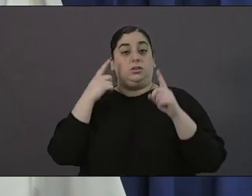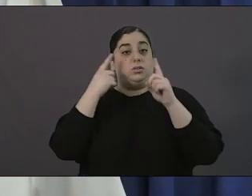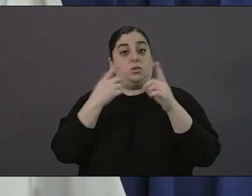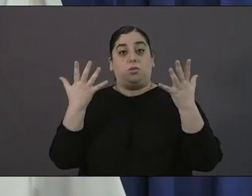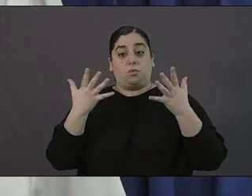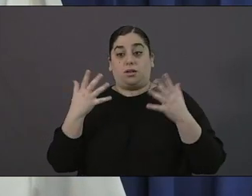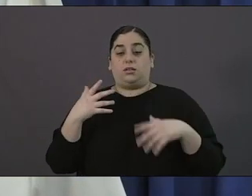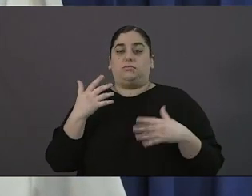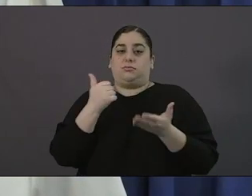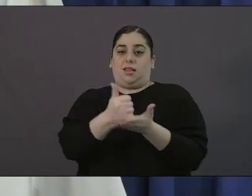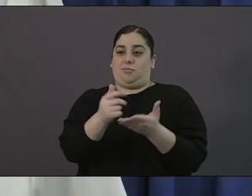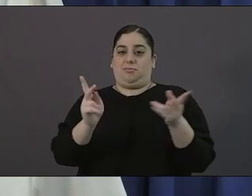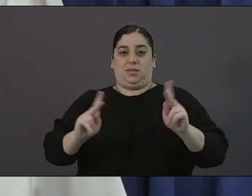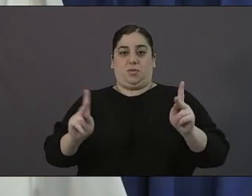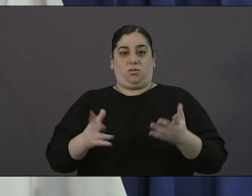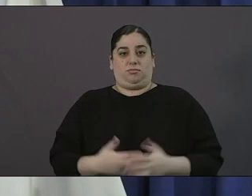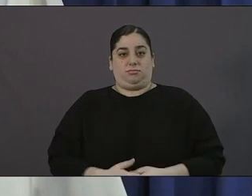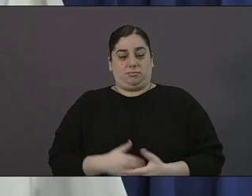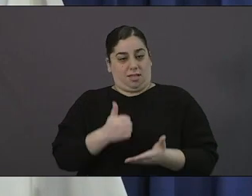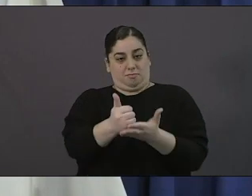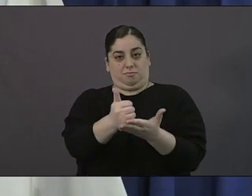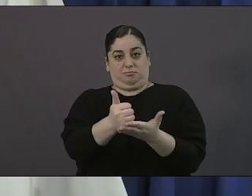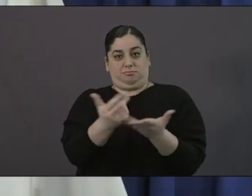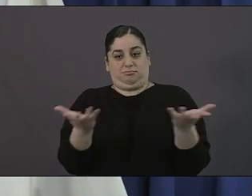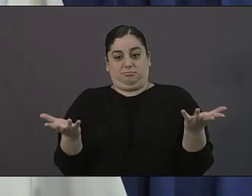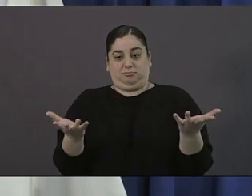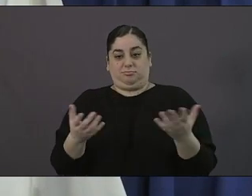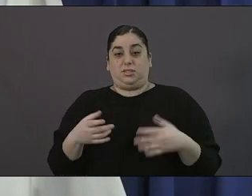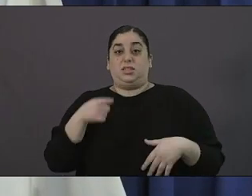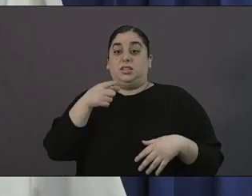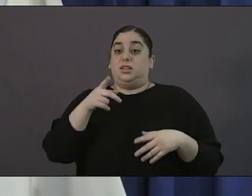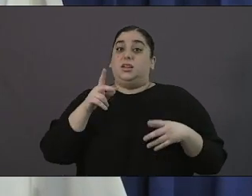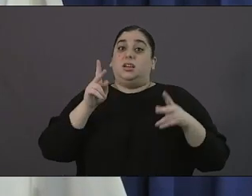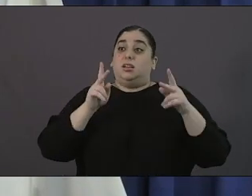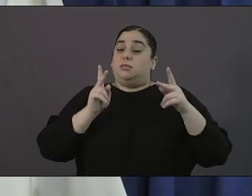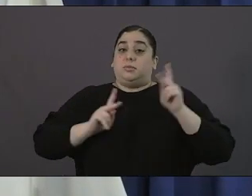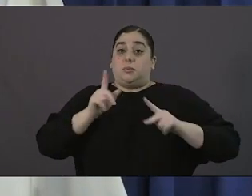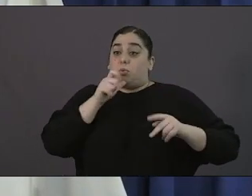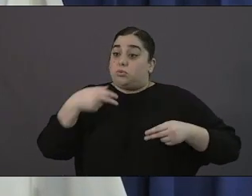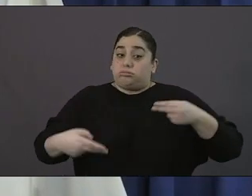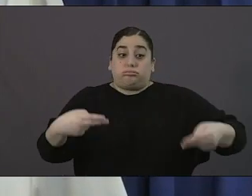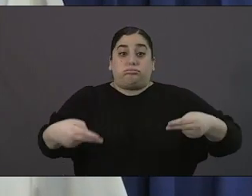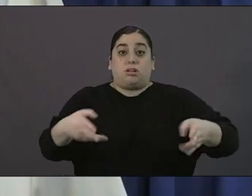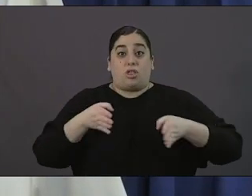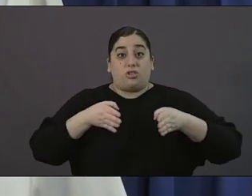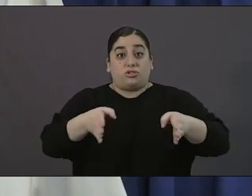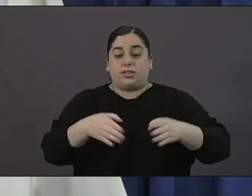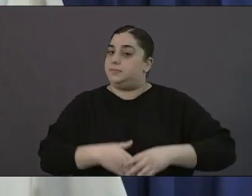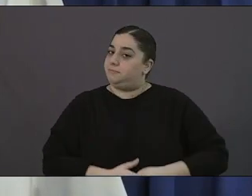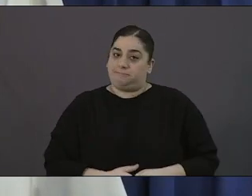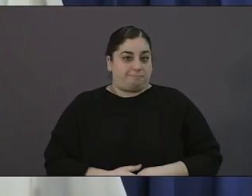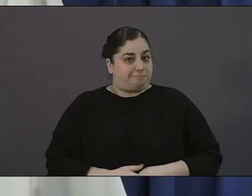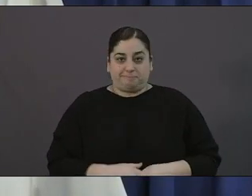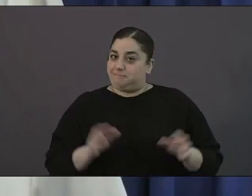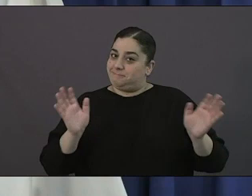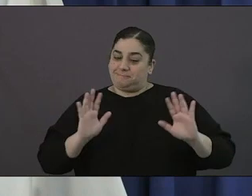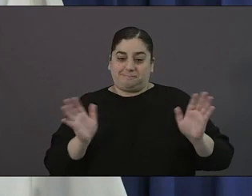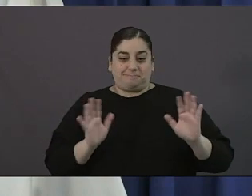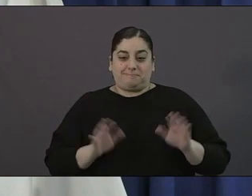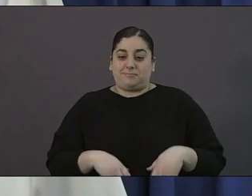them off the street allowing encampments to grow in the sidewalks is an unsafe unclean